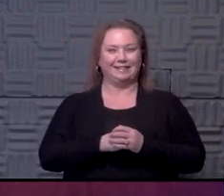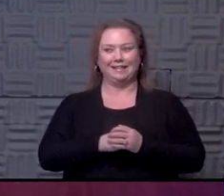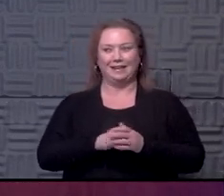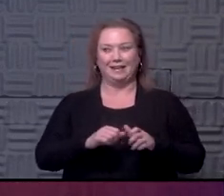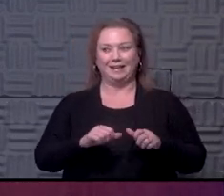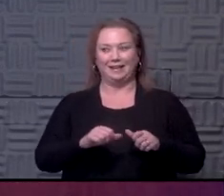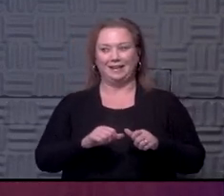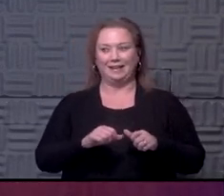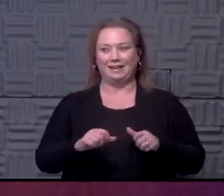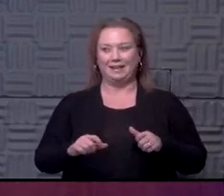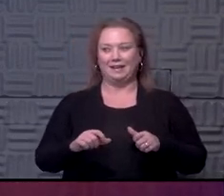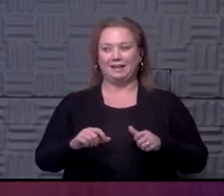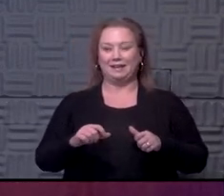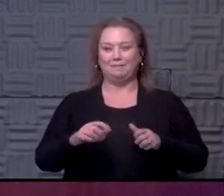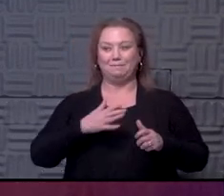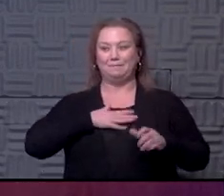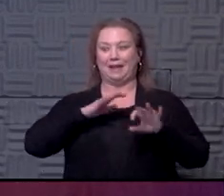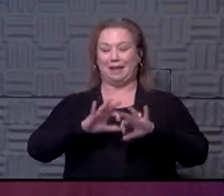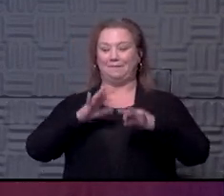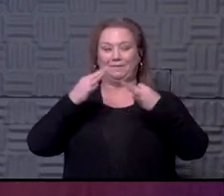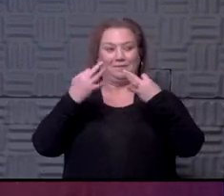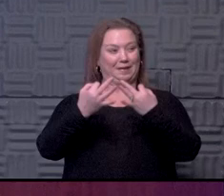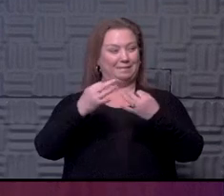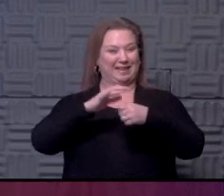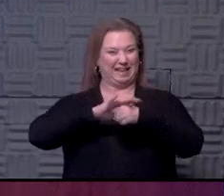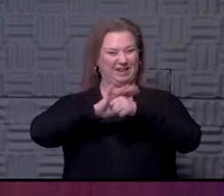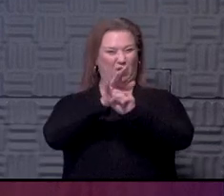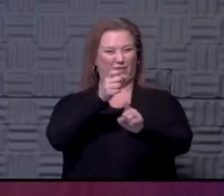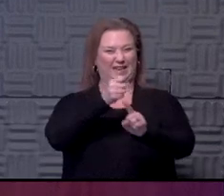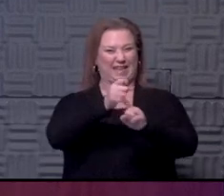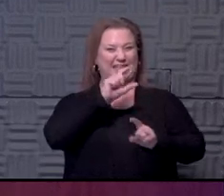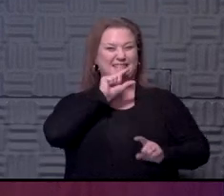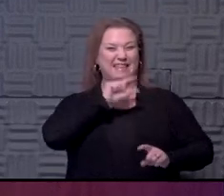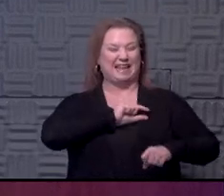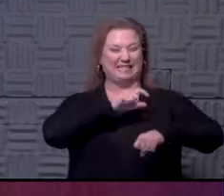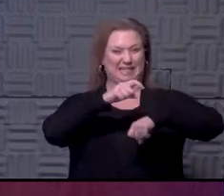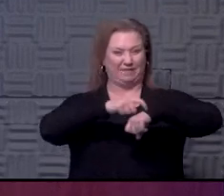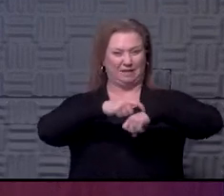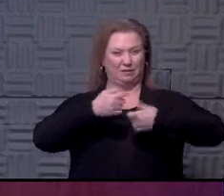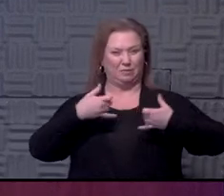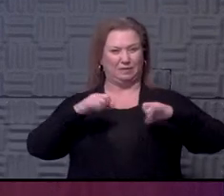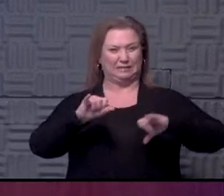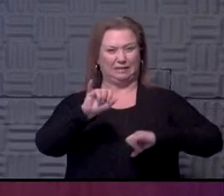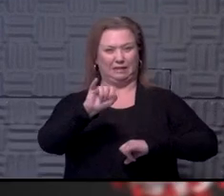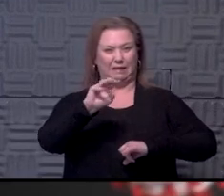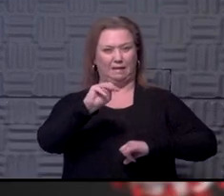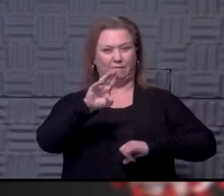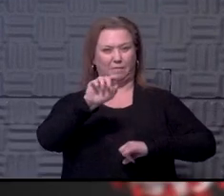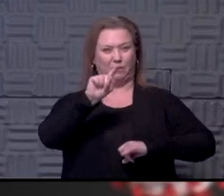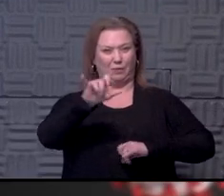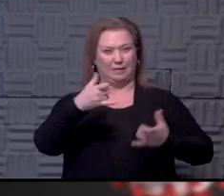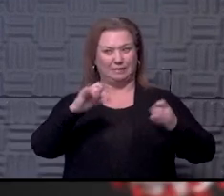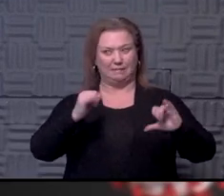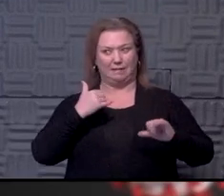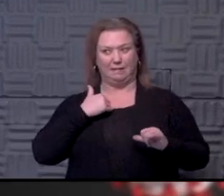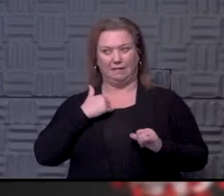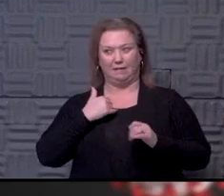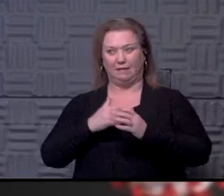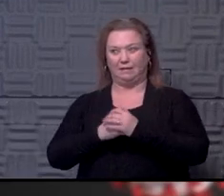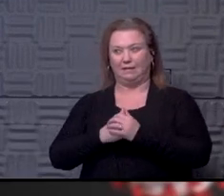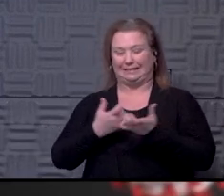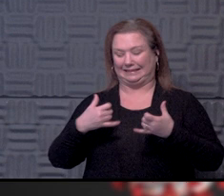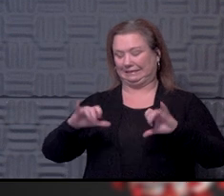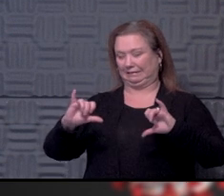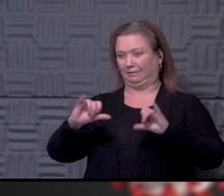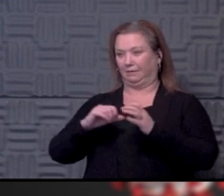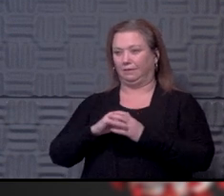is, my family had COVID at Thanksgiving time. Do we have immunity now? Dana, you want to